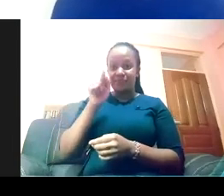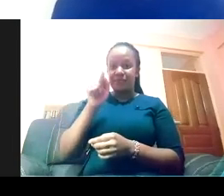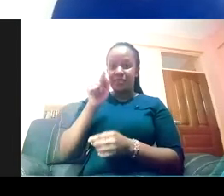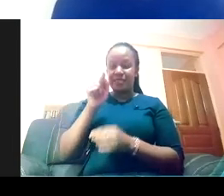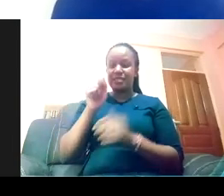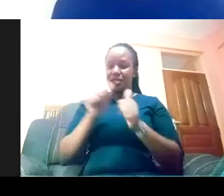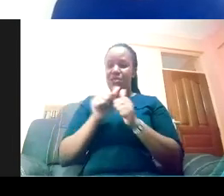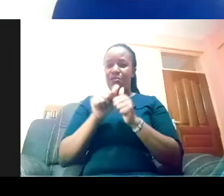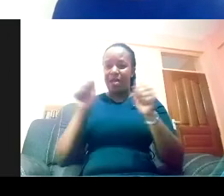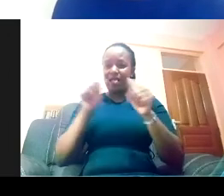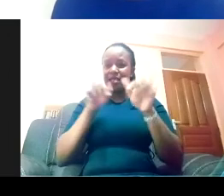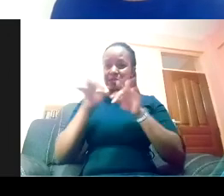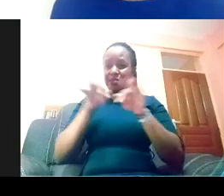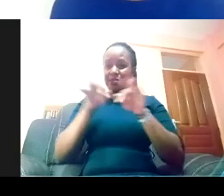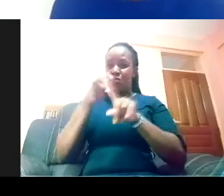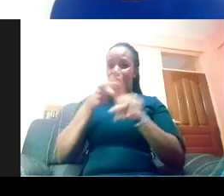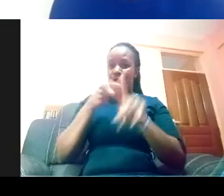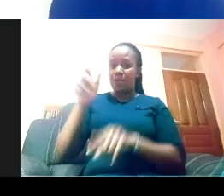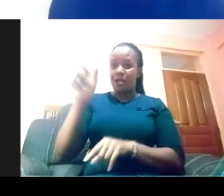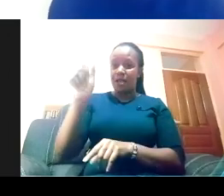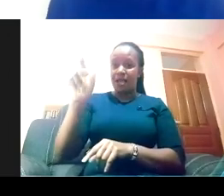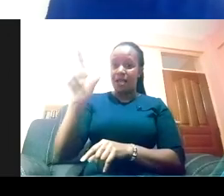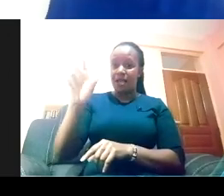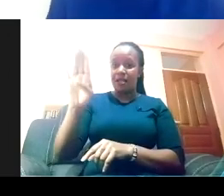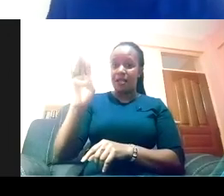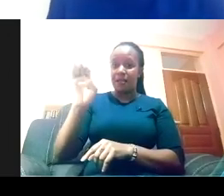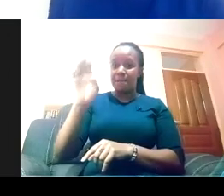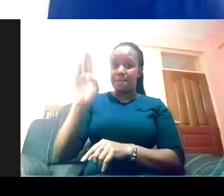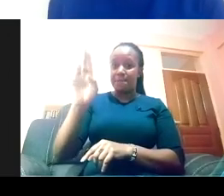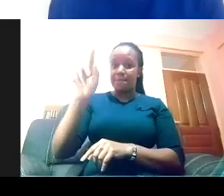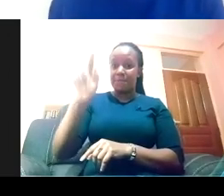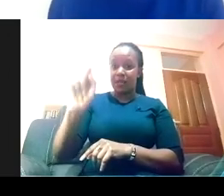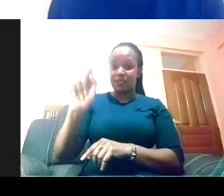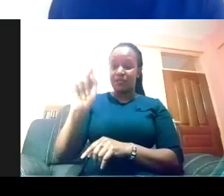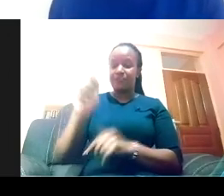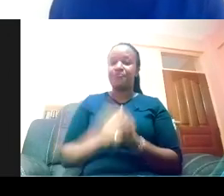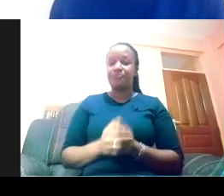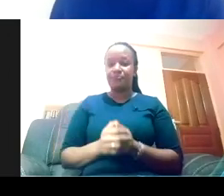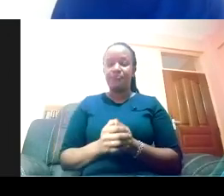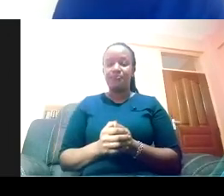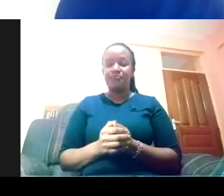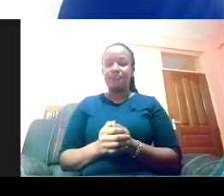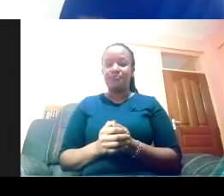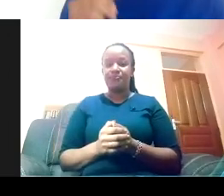We cannot solve our problems with the same thinking we used when we created them.